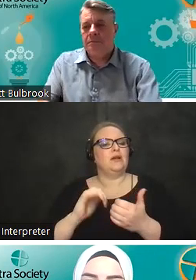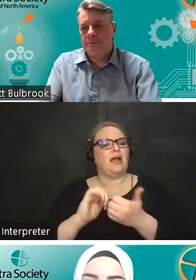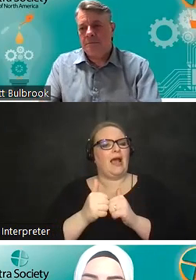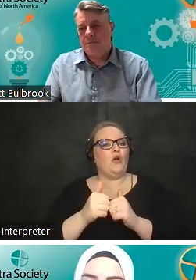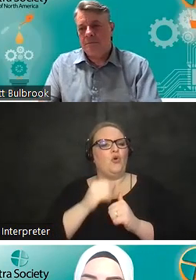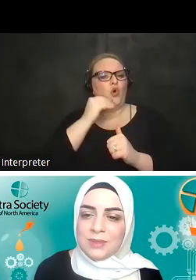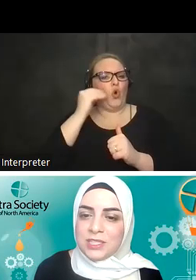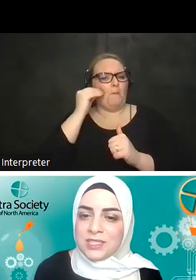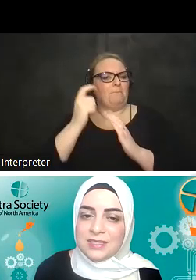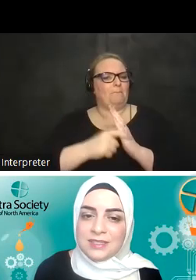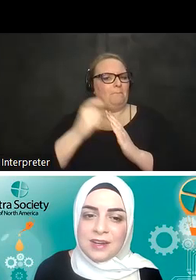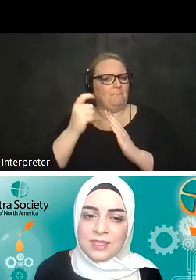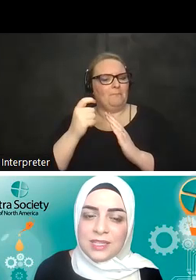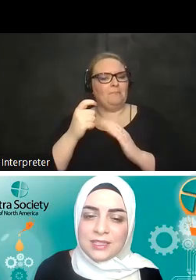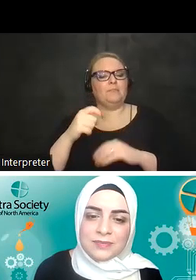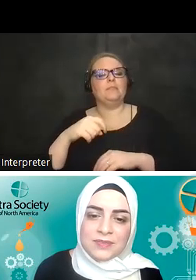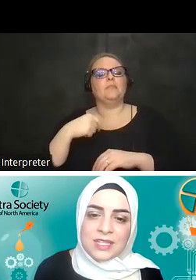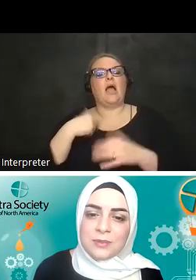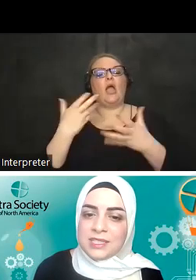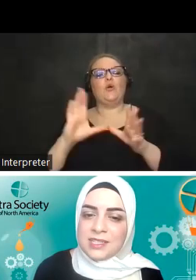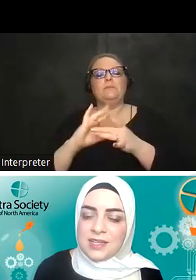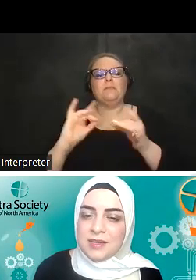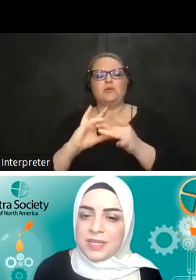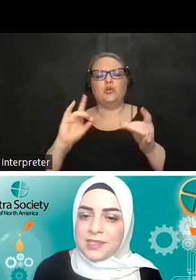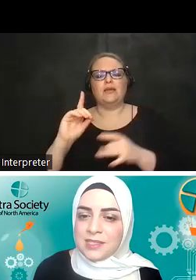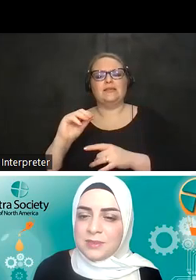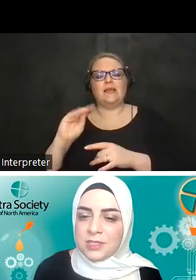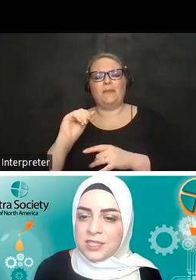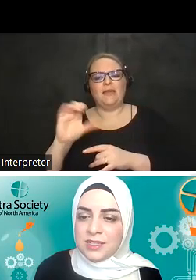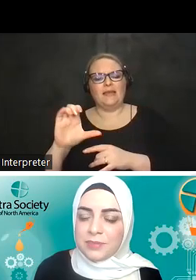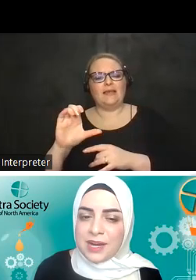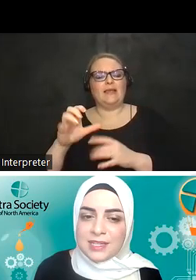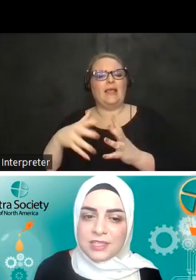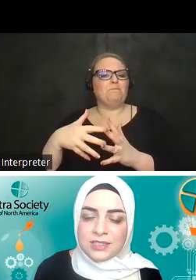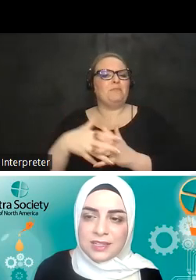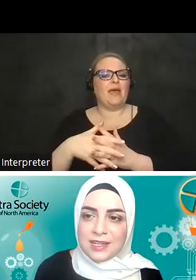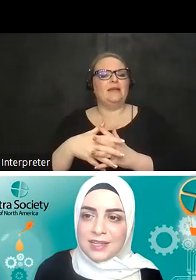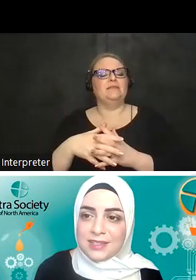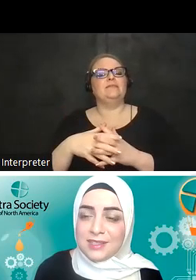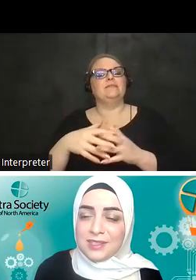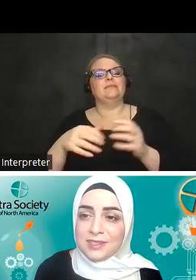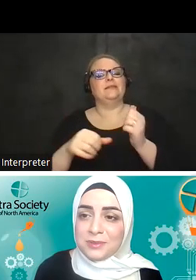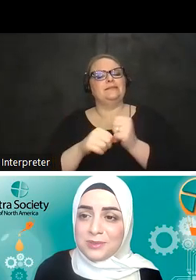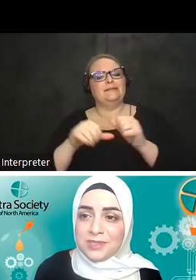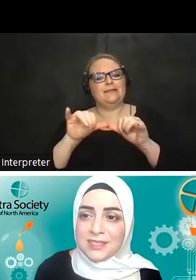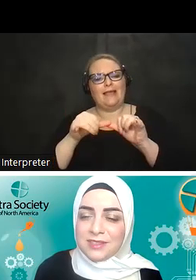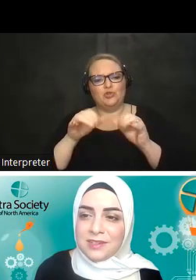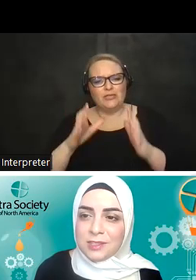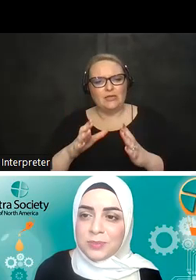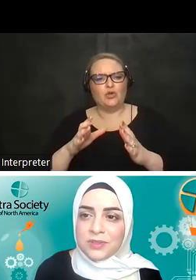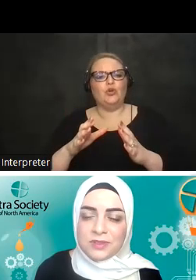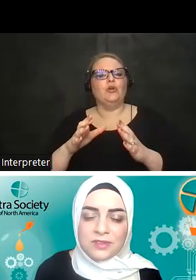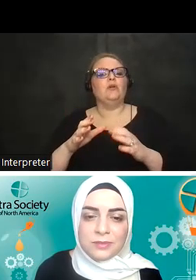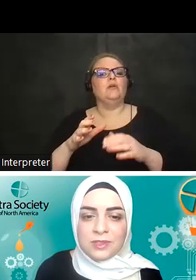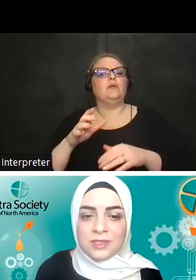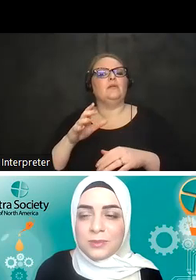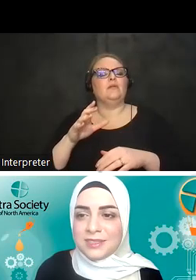um so as mentioned dominic works as an embedded systems engineer at brash uh he's also delved in the